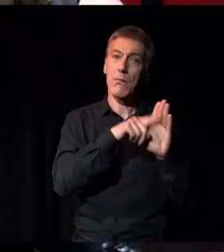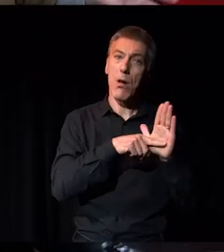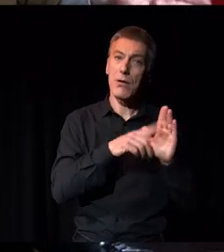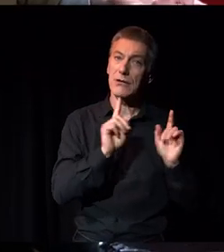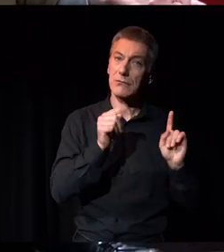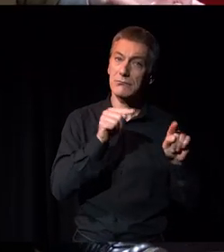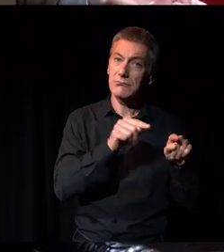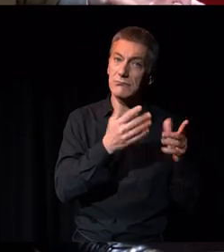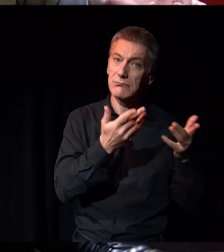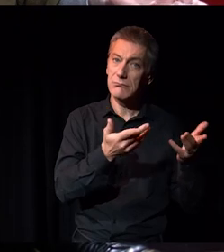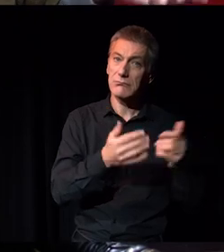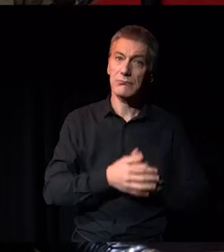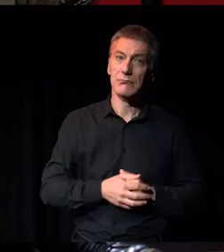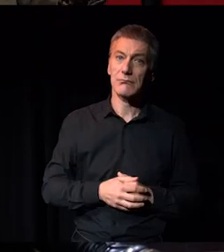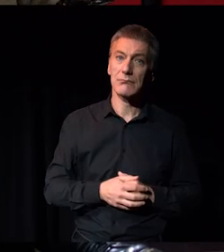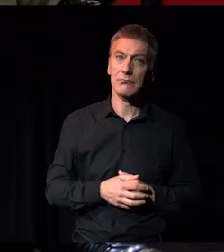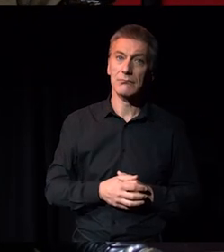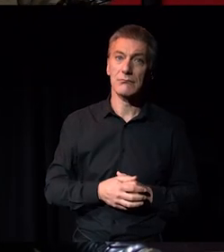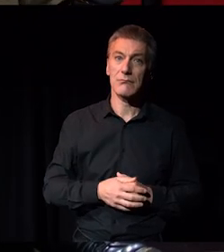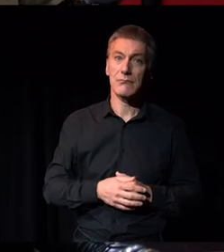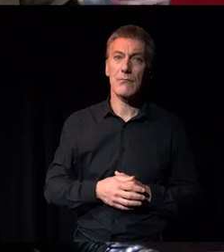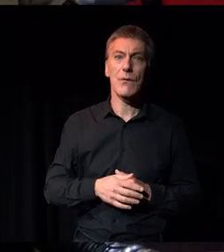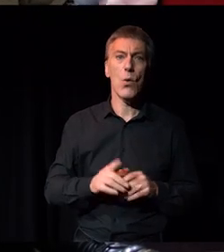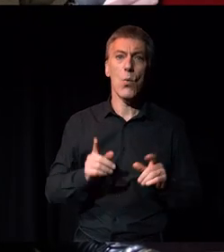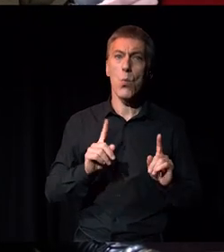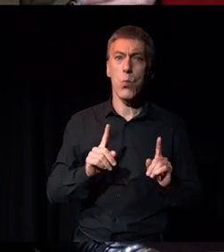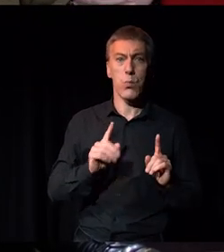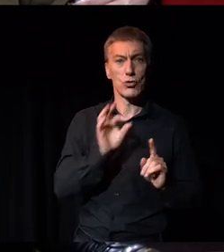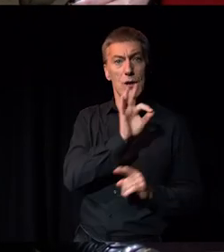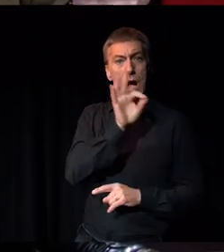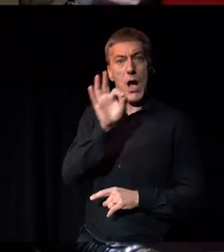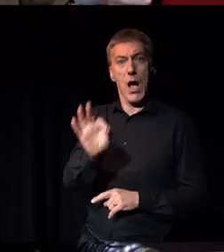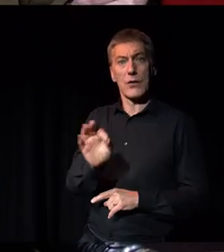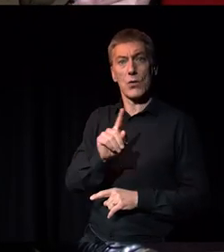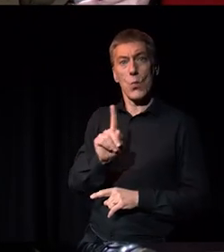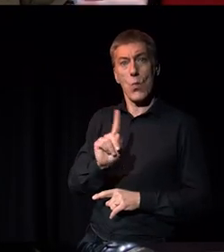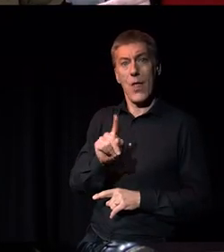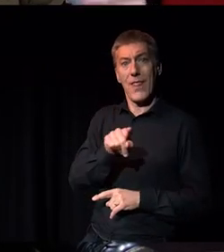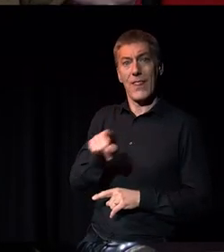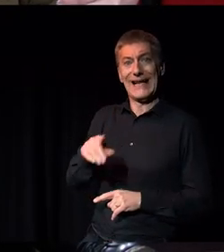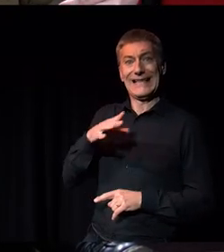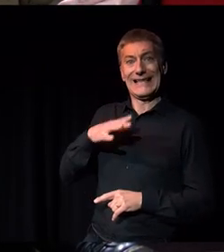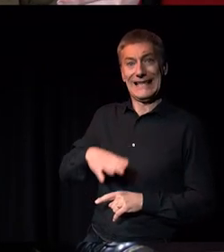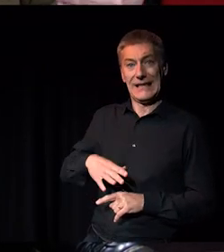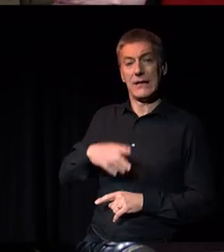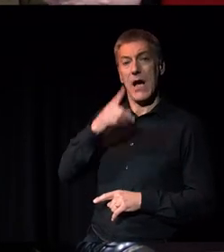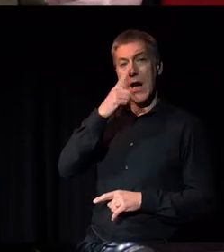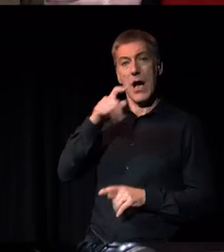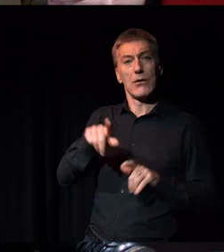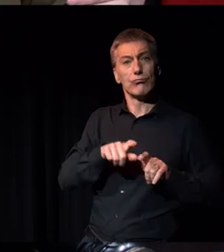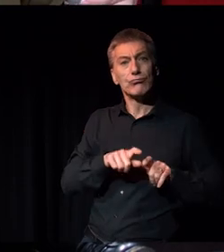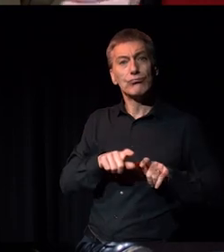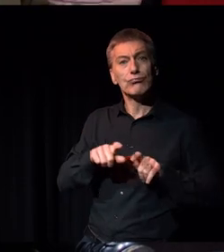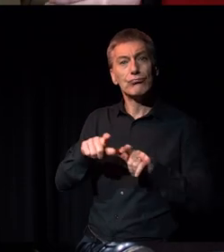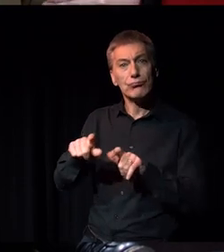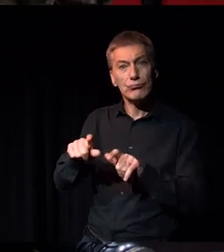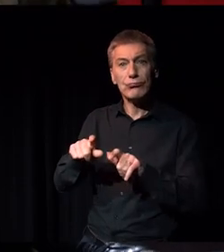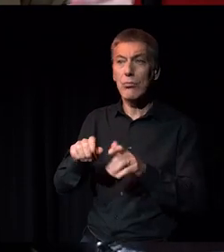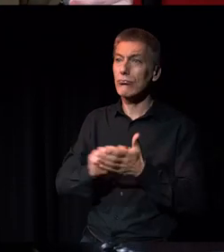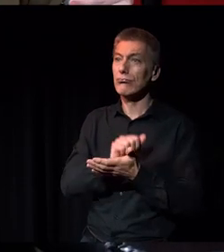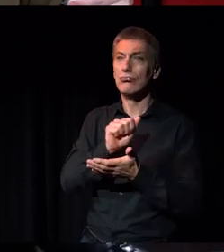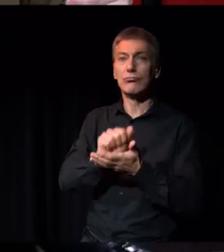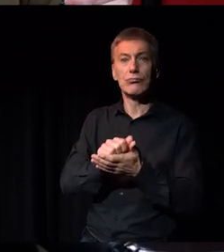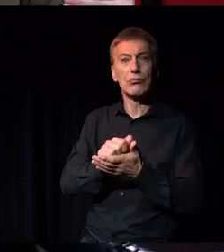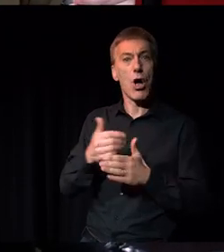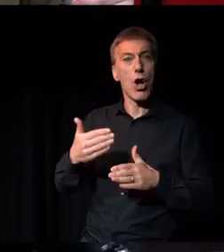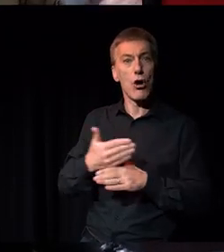And really asking women what they need in order to be able to have them, you know, start a career or